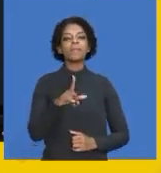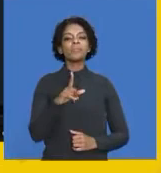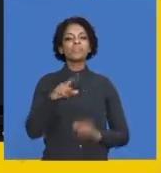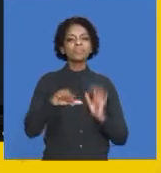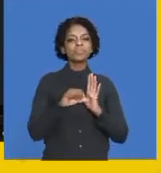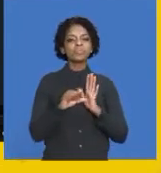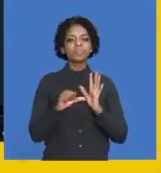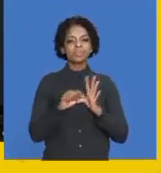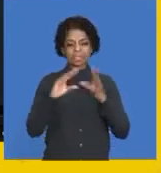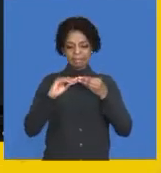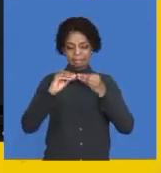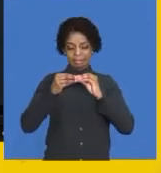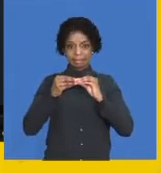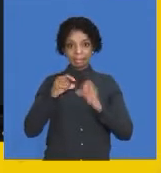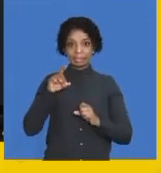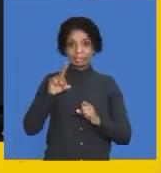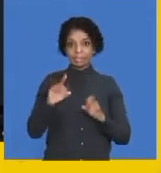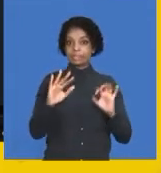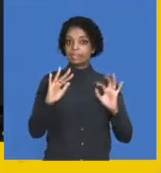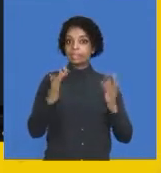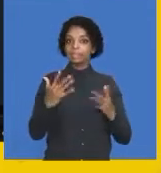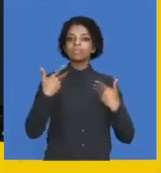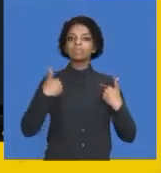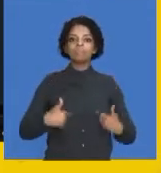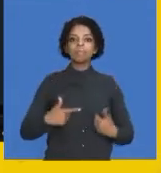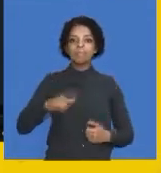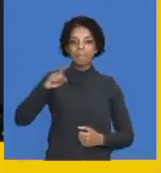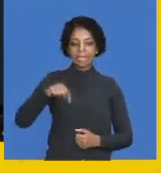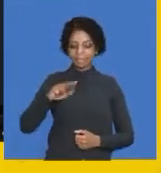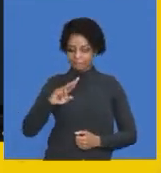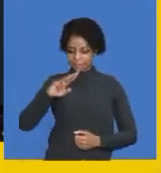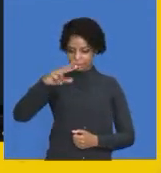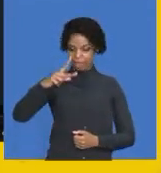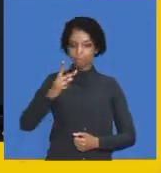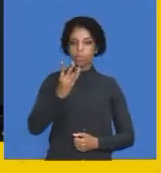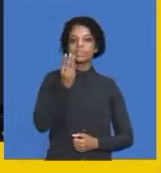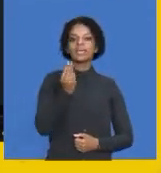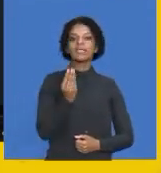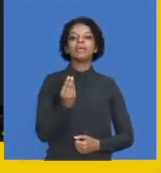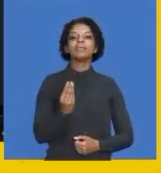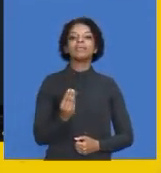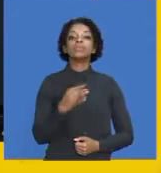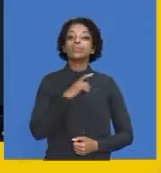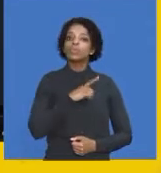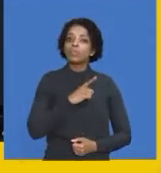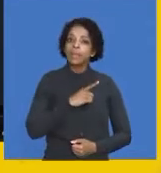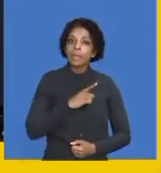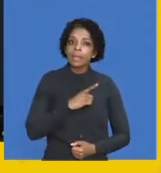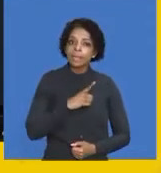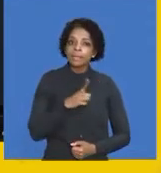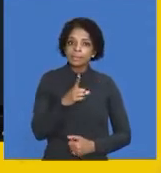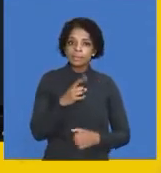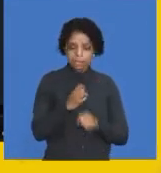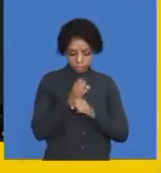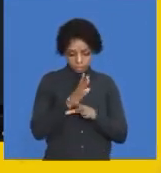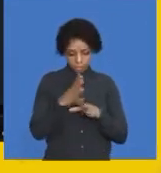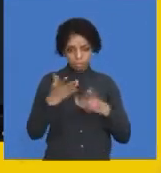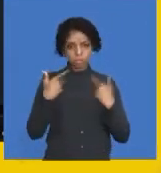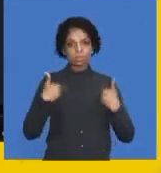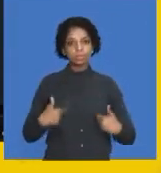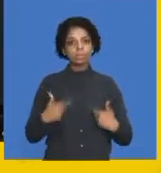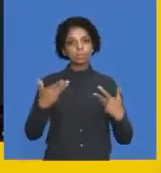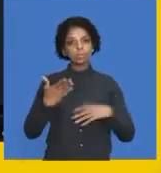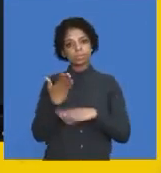order to effect the correct entry, I have to double the amount. Why? Because the initial one,